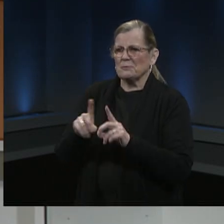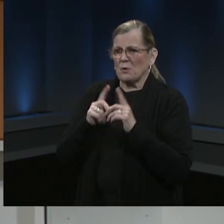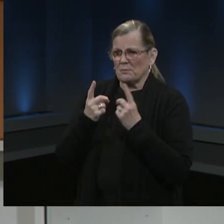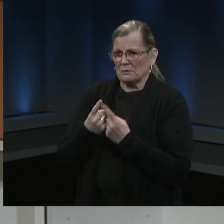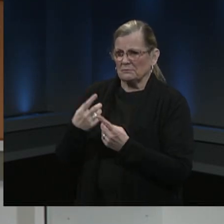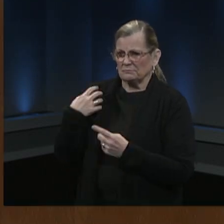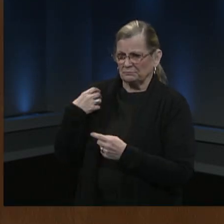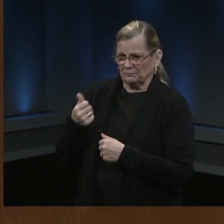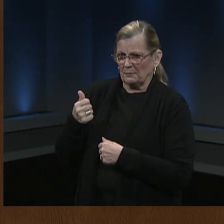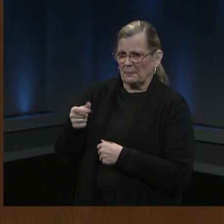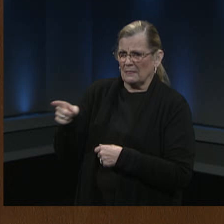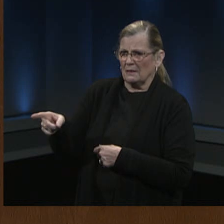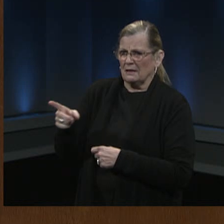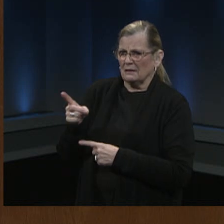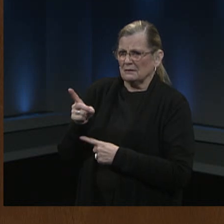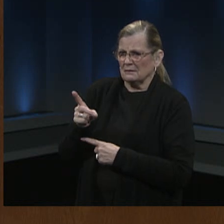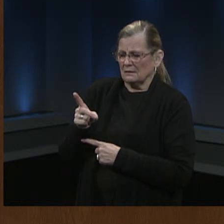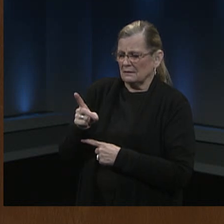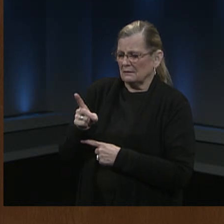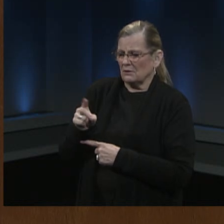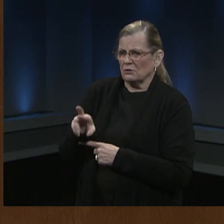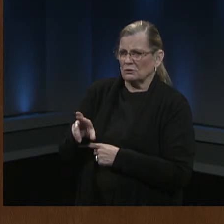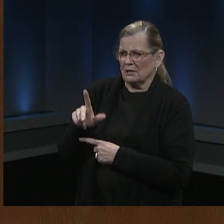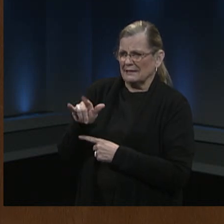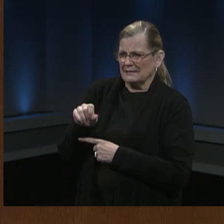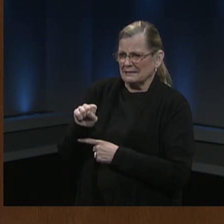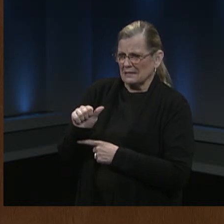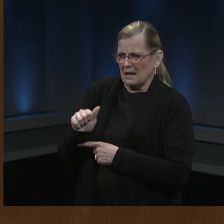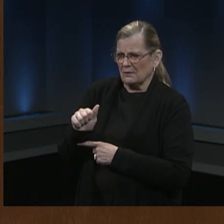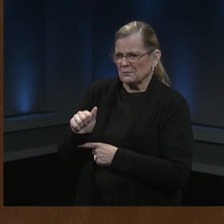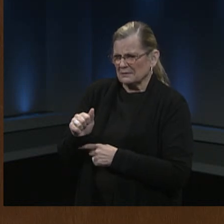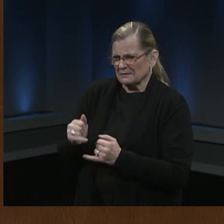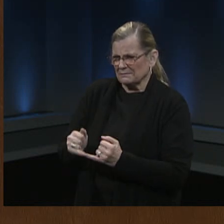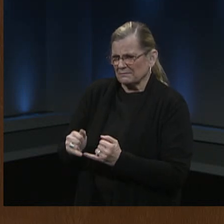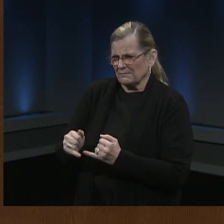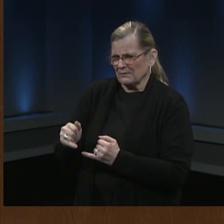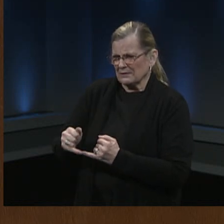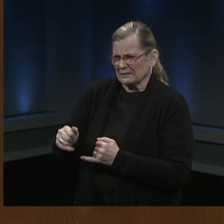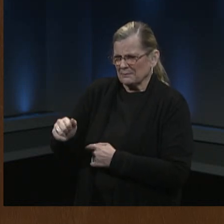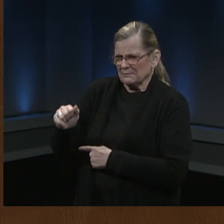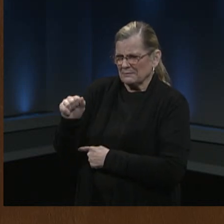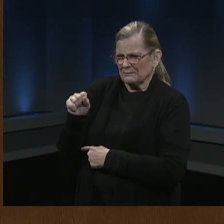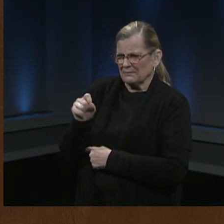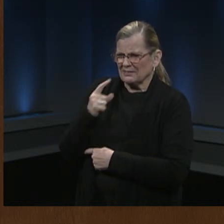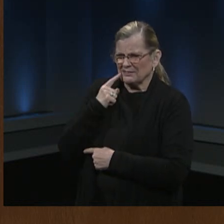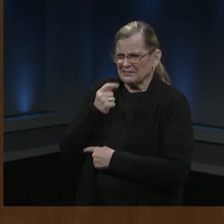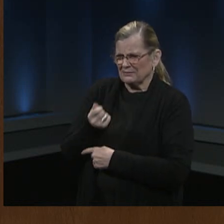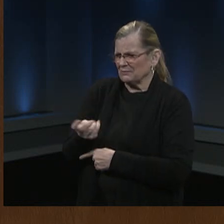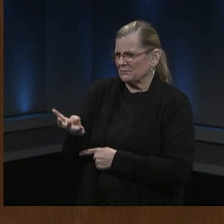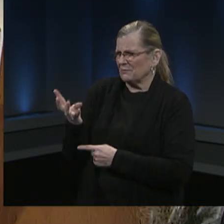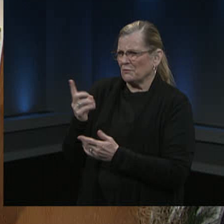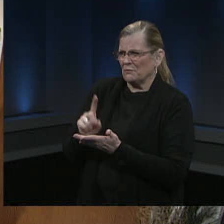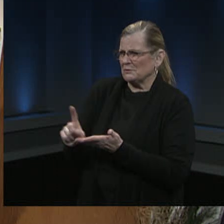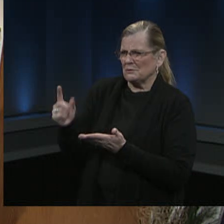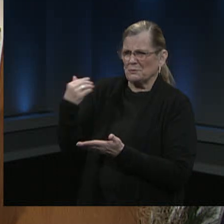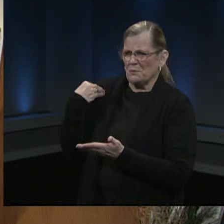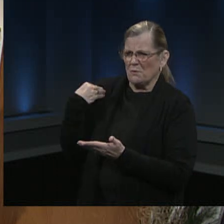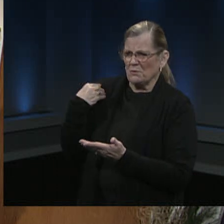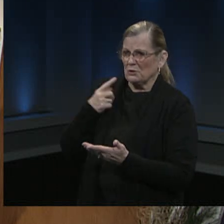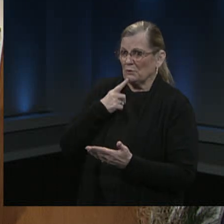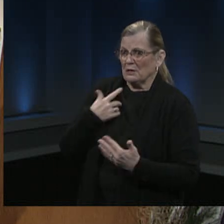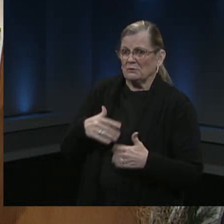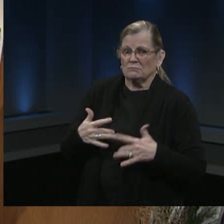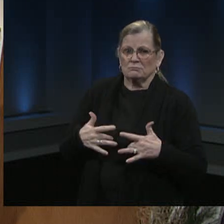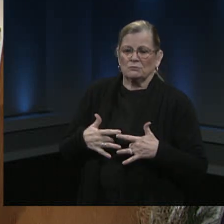Williams, our new Chief Equity Officer, who just joined us a few weeks ago and we're so delighted to have her now in this role here in